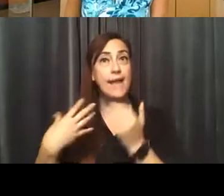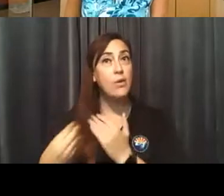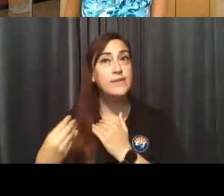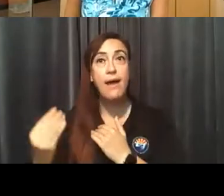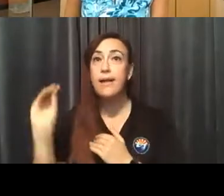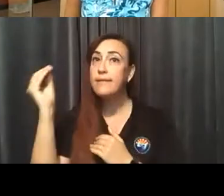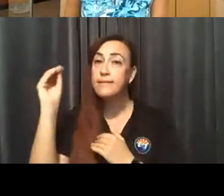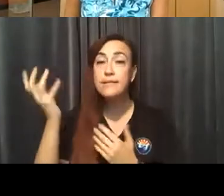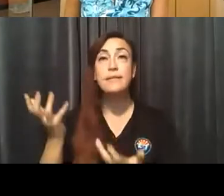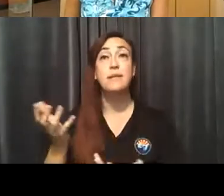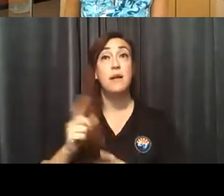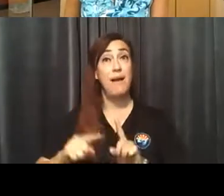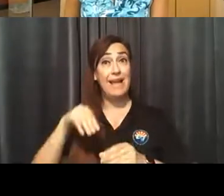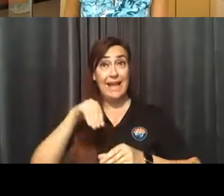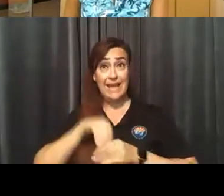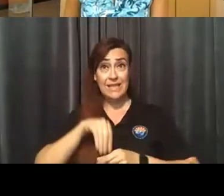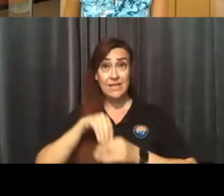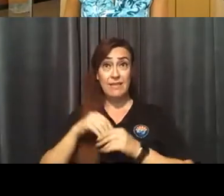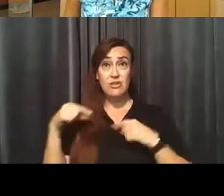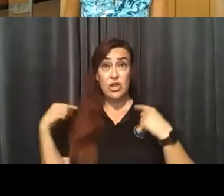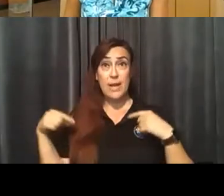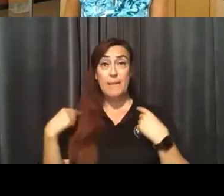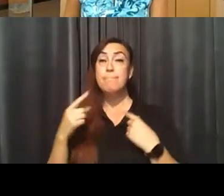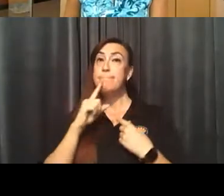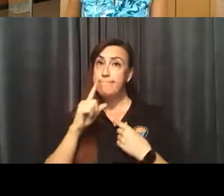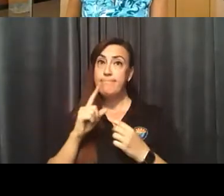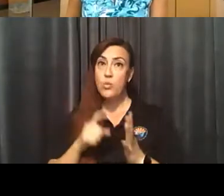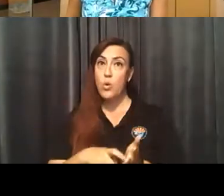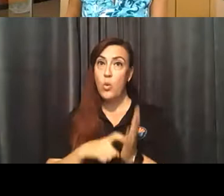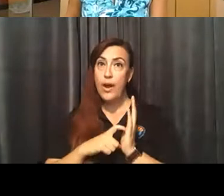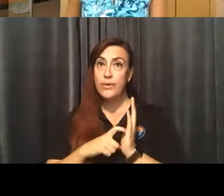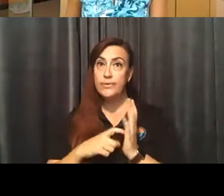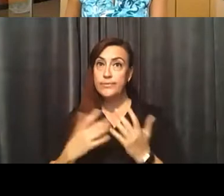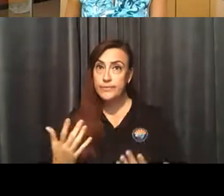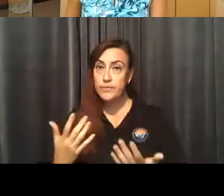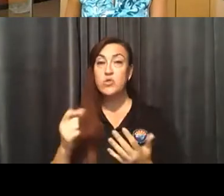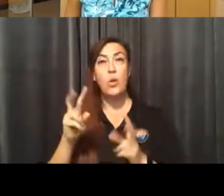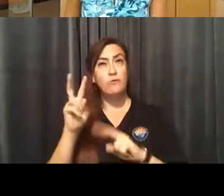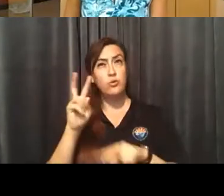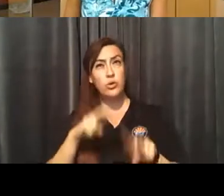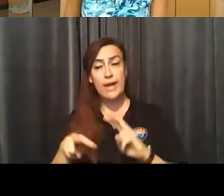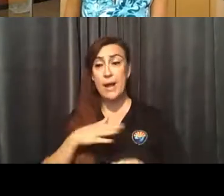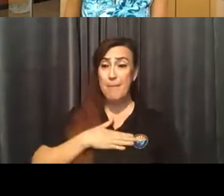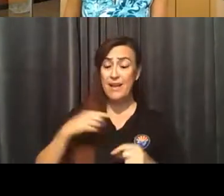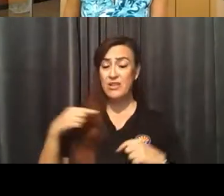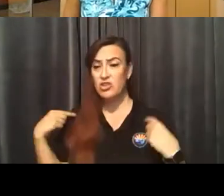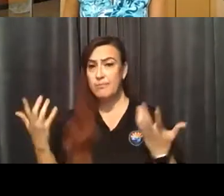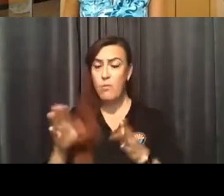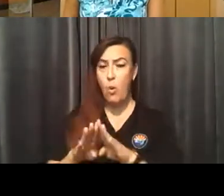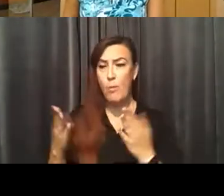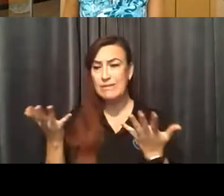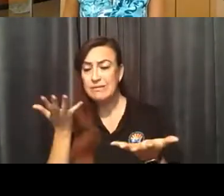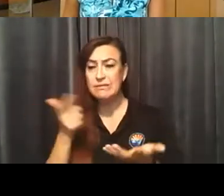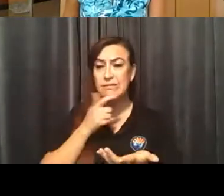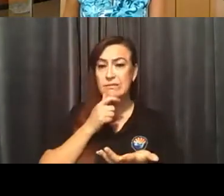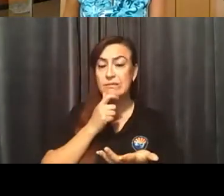But indoors there is. And so one of the things that you're going to have to look at if you have a gym is that